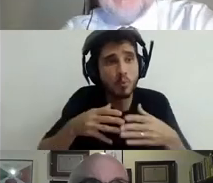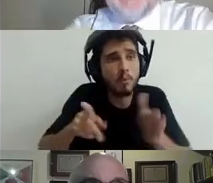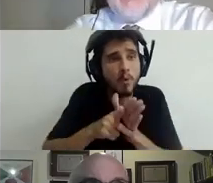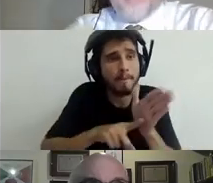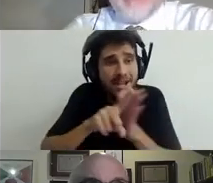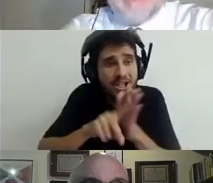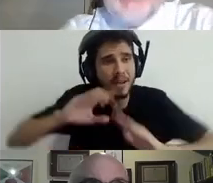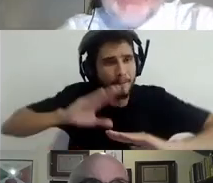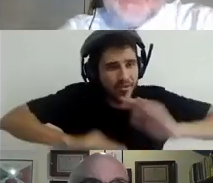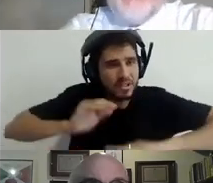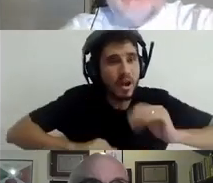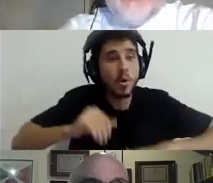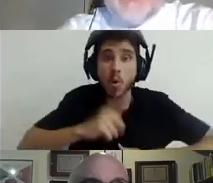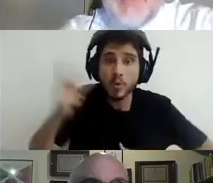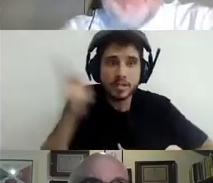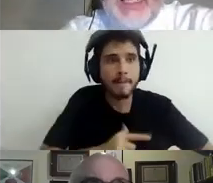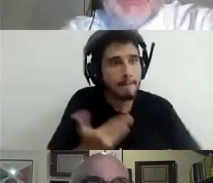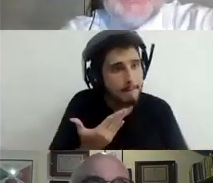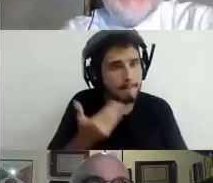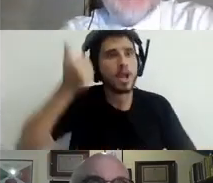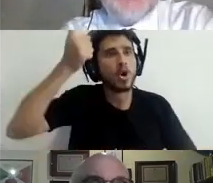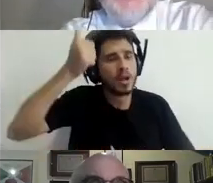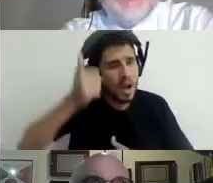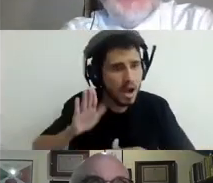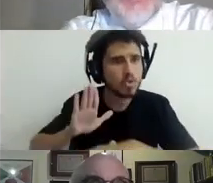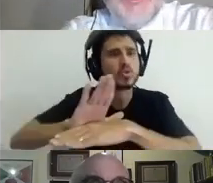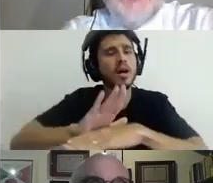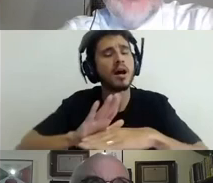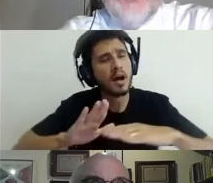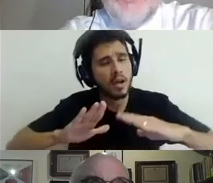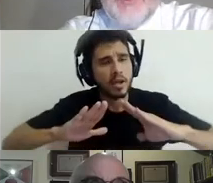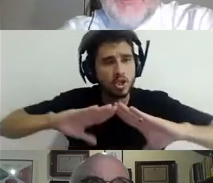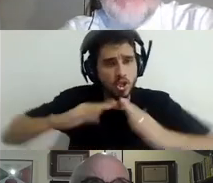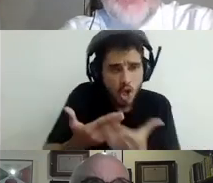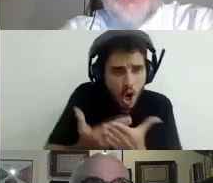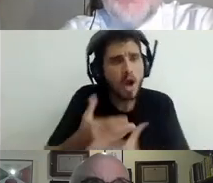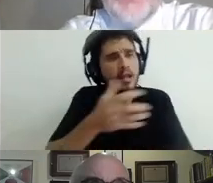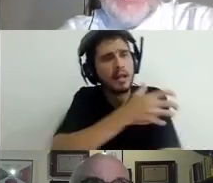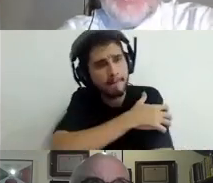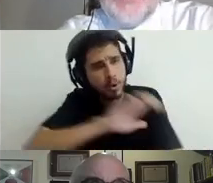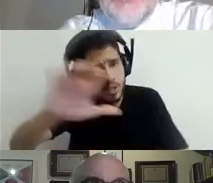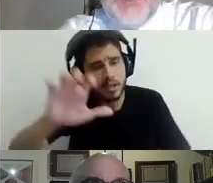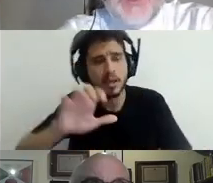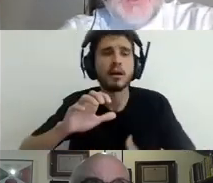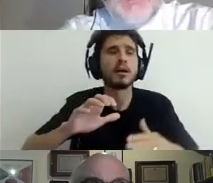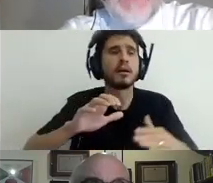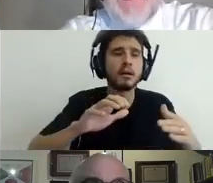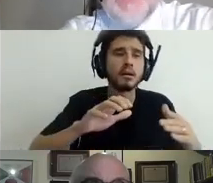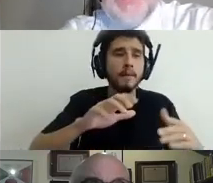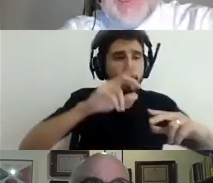empower schools, empower teachers and learners to move to this new